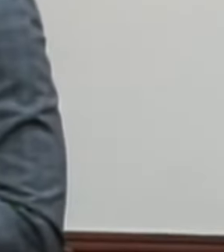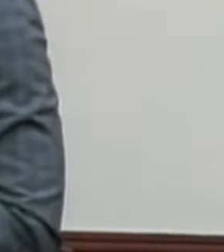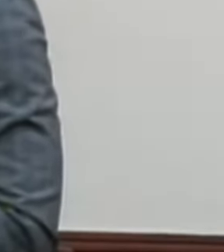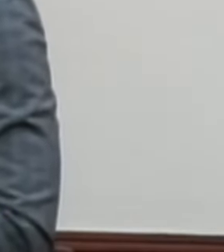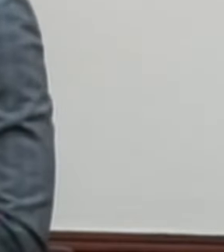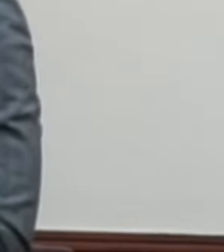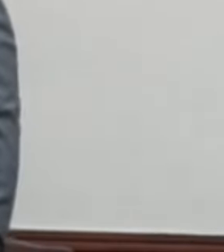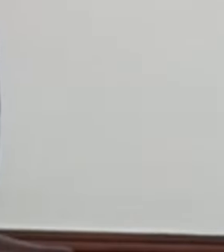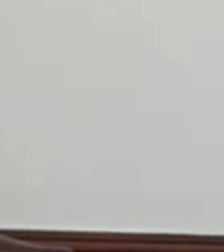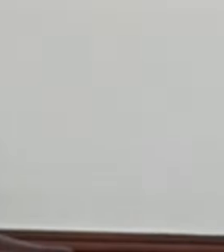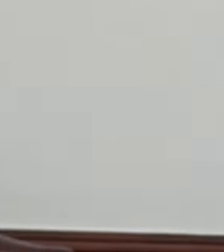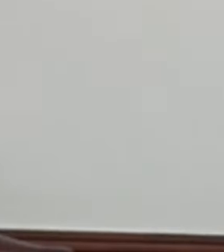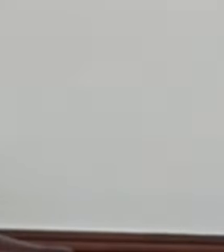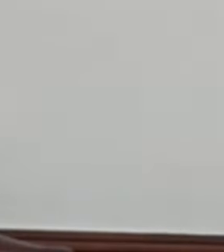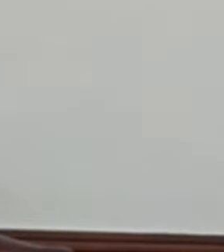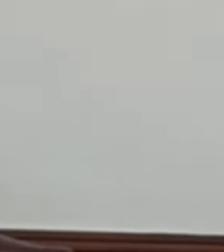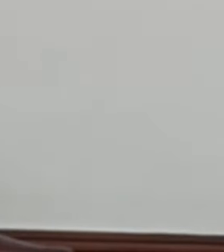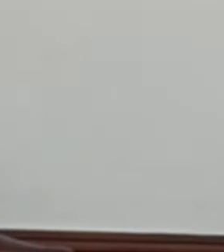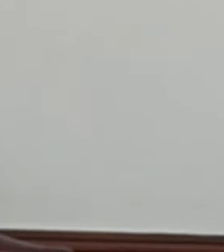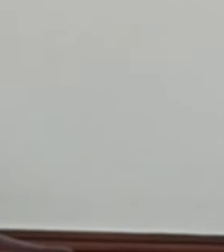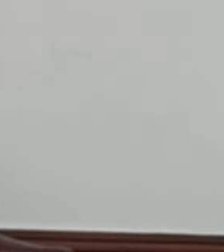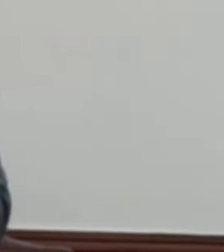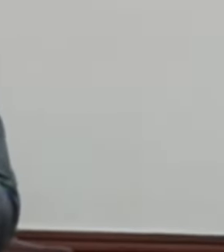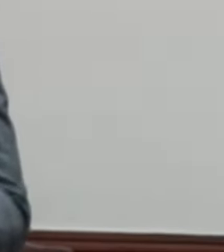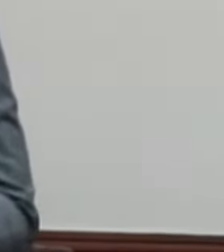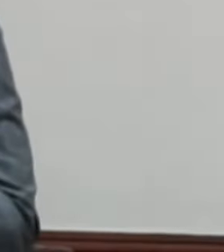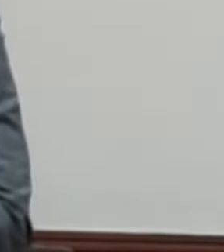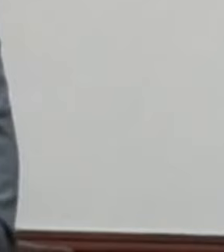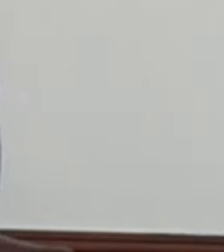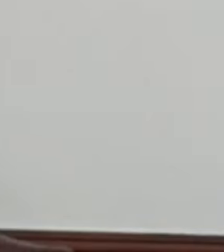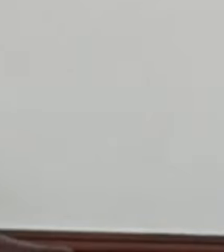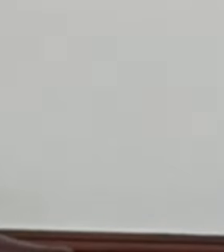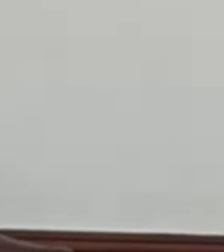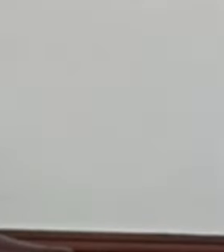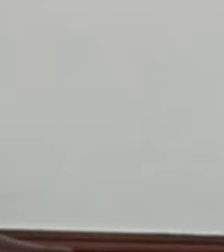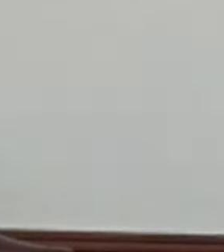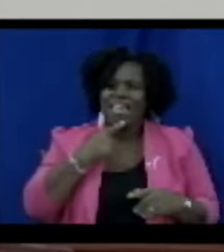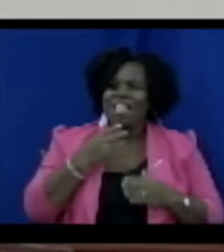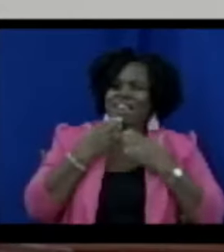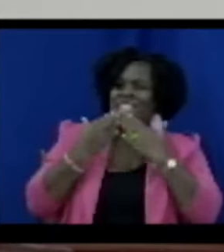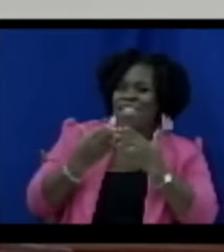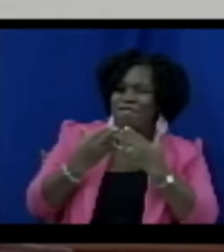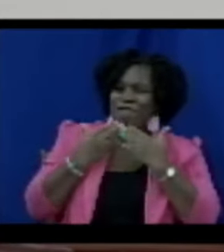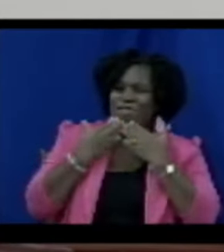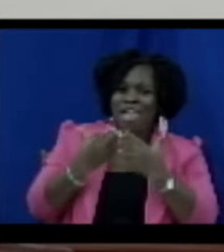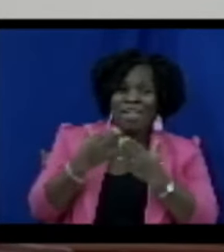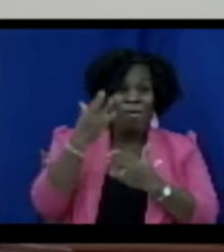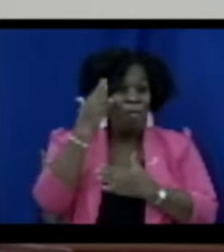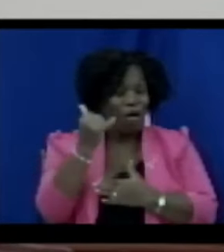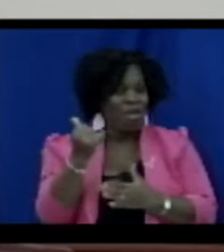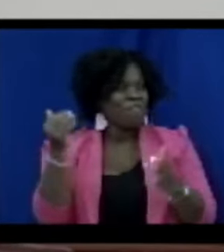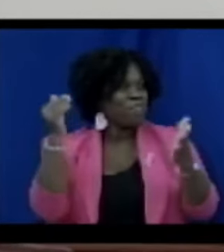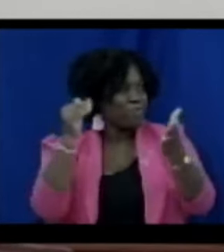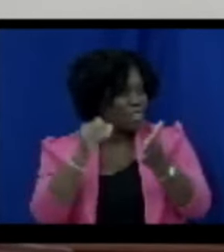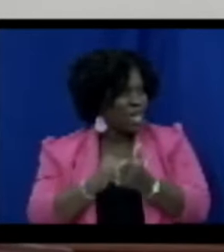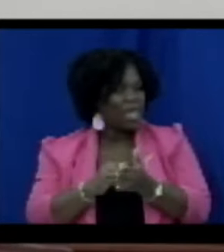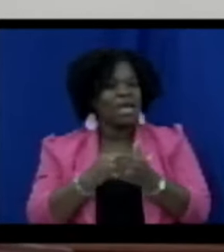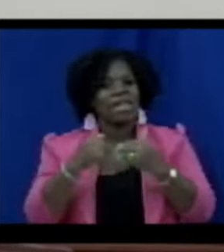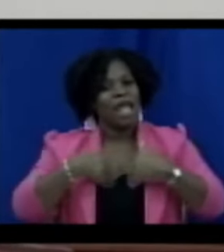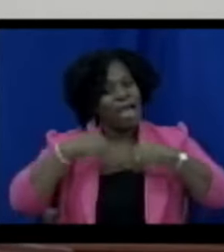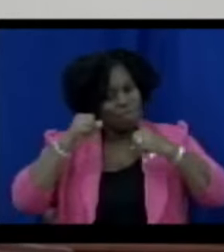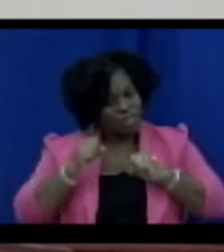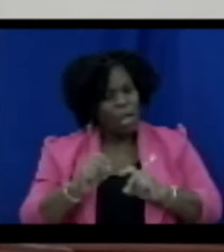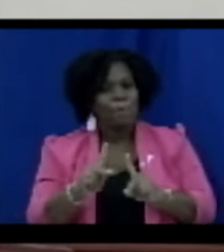ladies and I really could not say but I picked up one of them saying thank you because again they had the